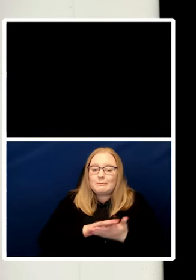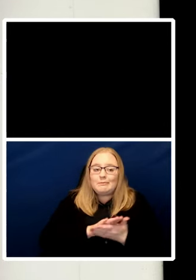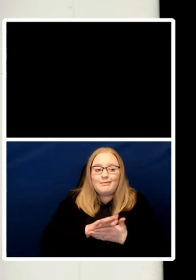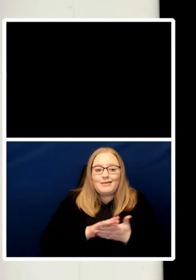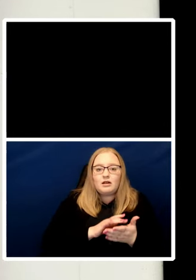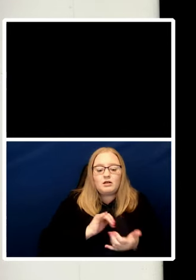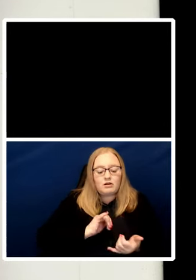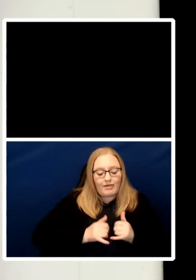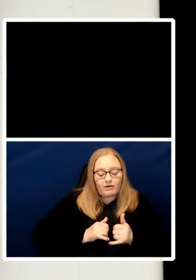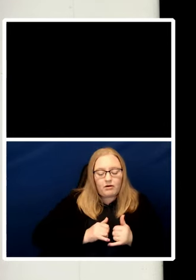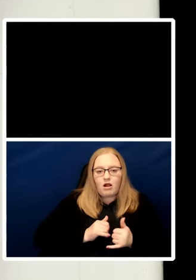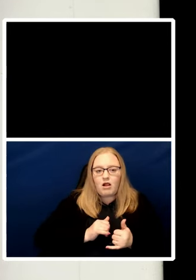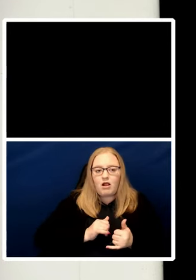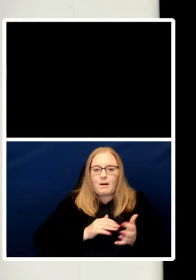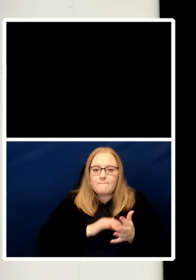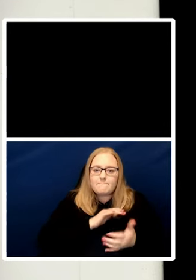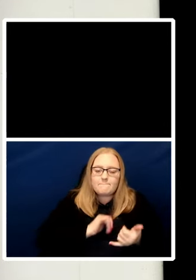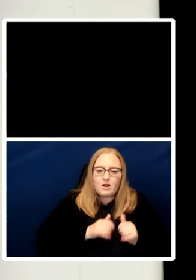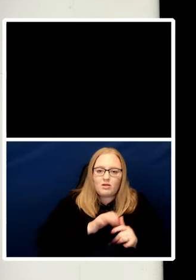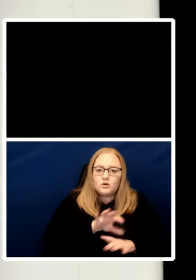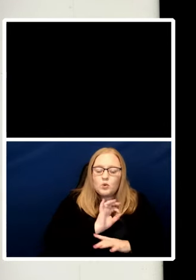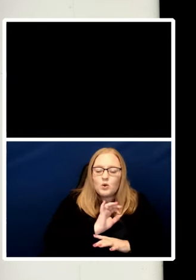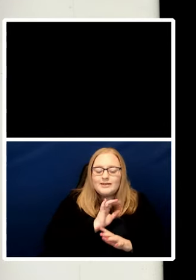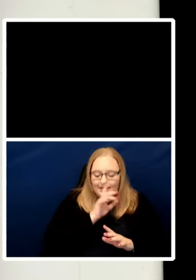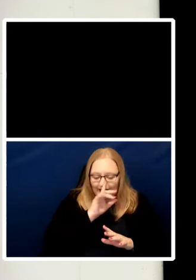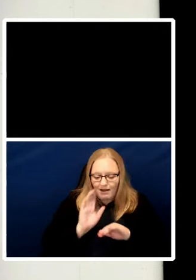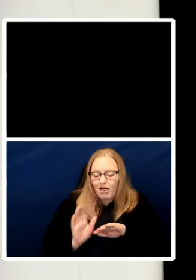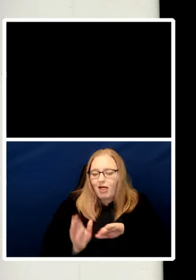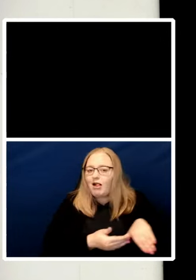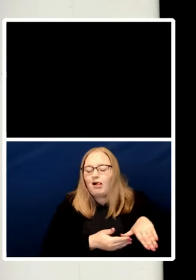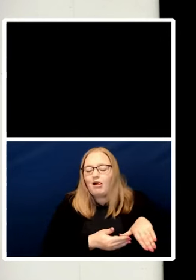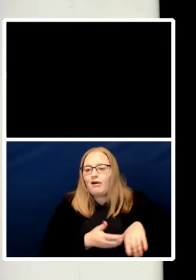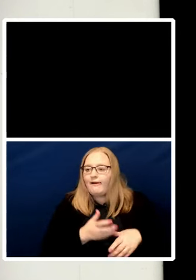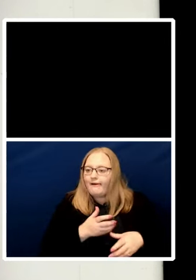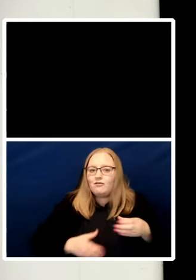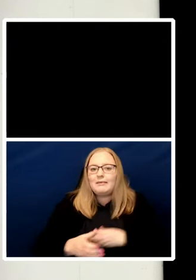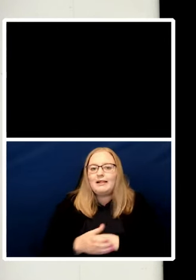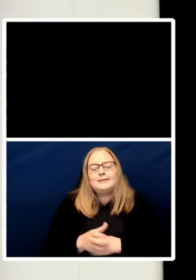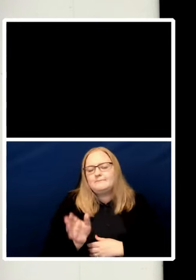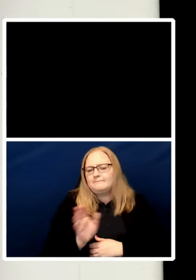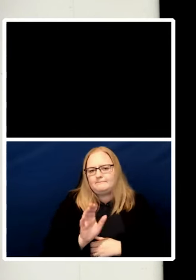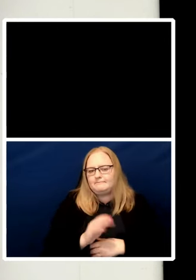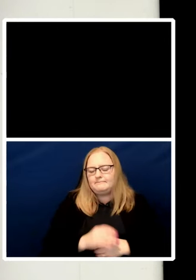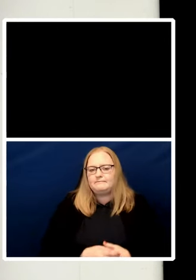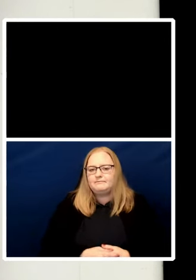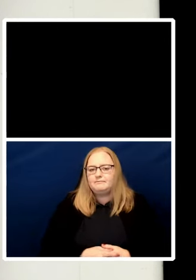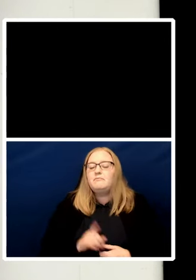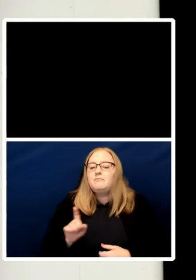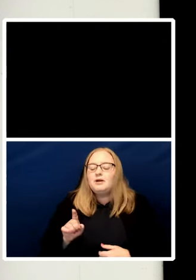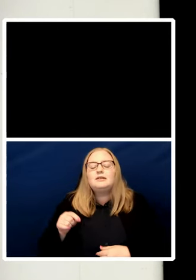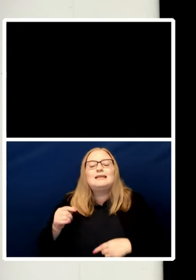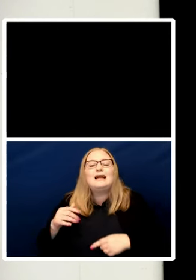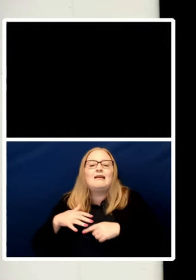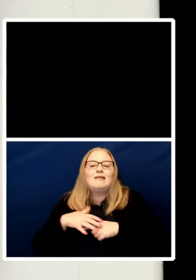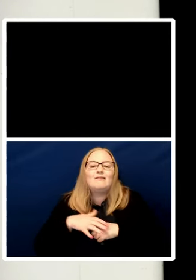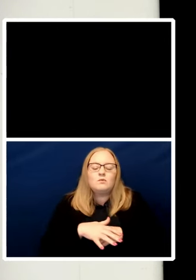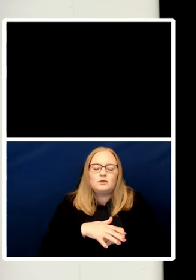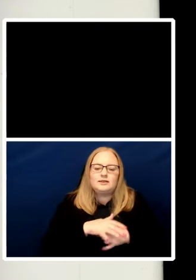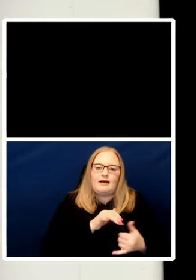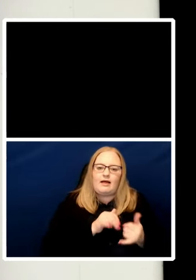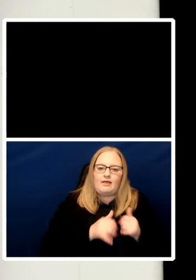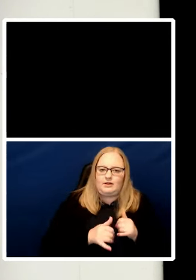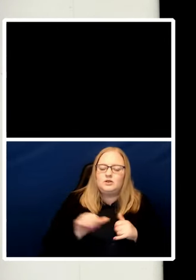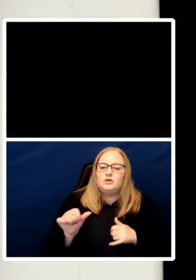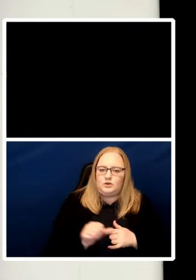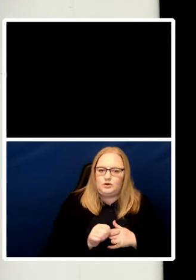decisions with legal ones. Instead, they should inform all of these. When a child protection